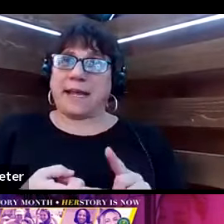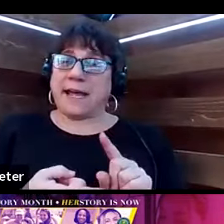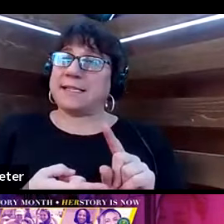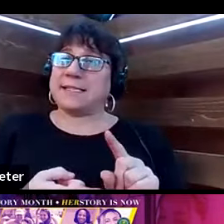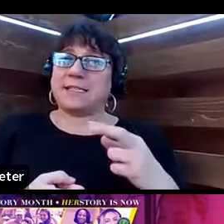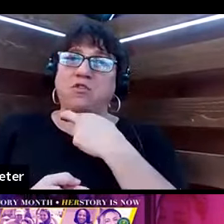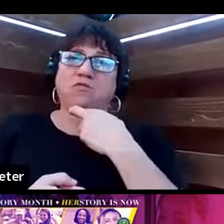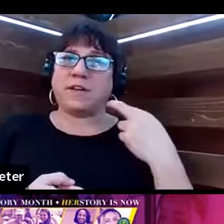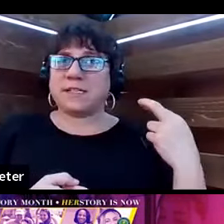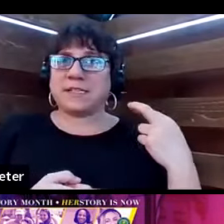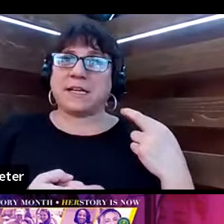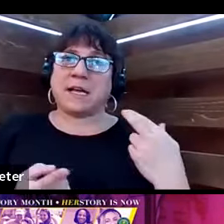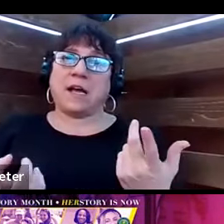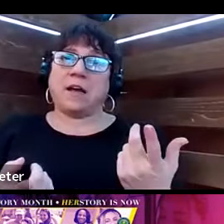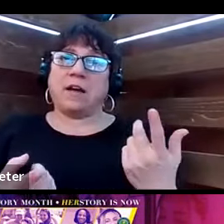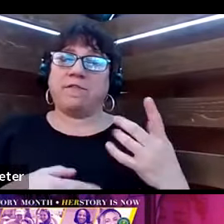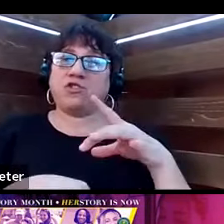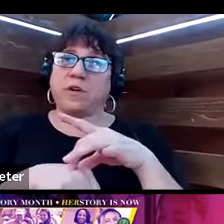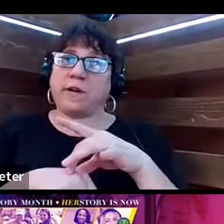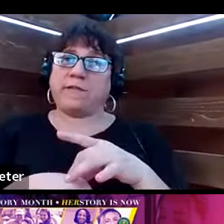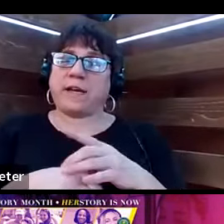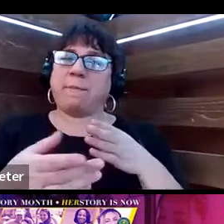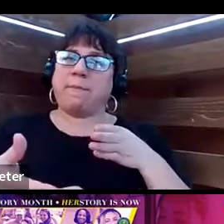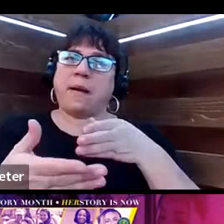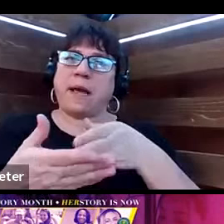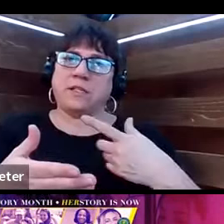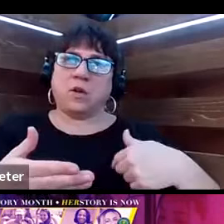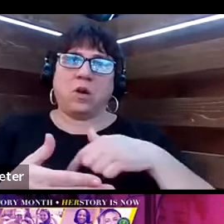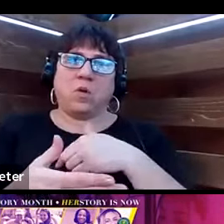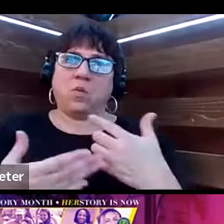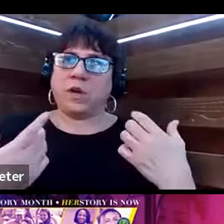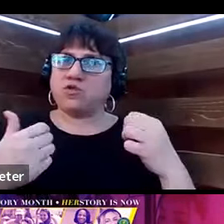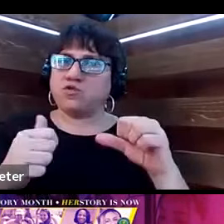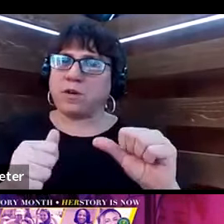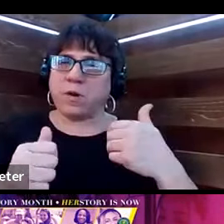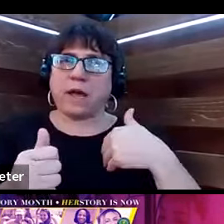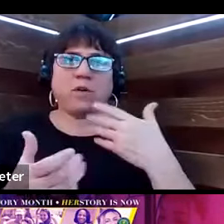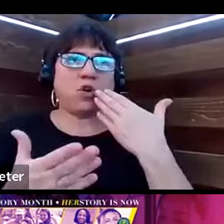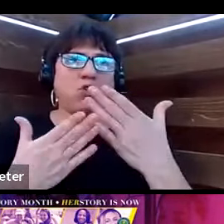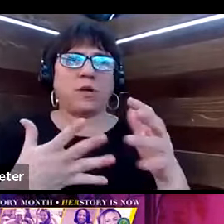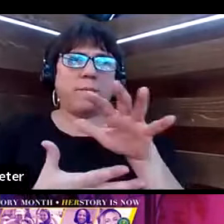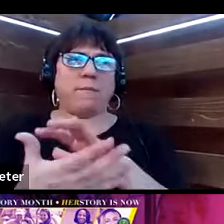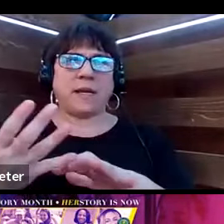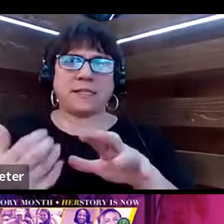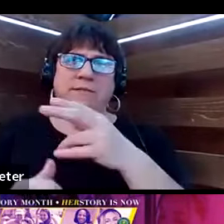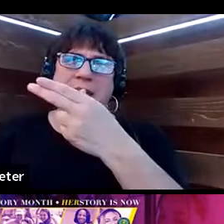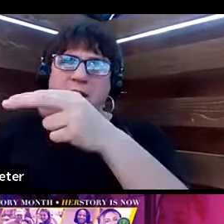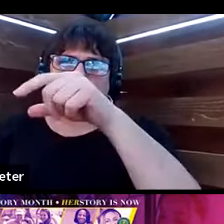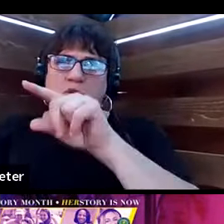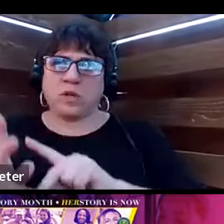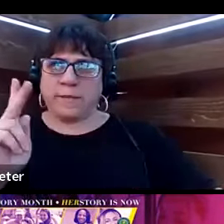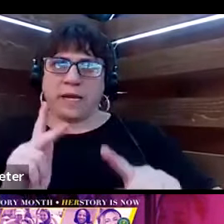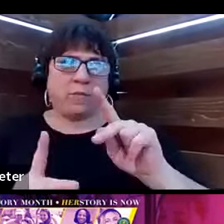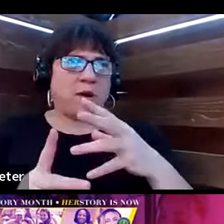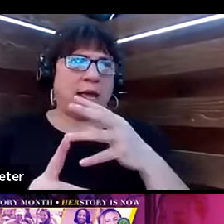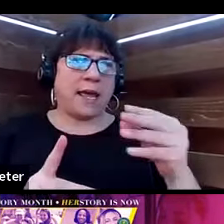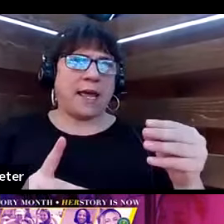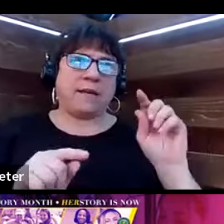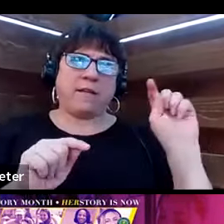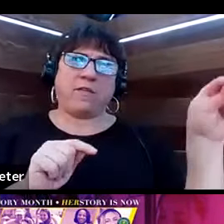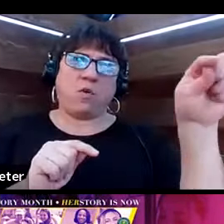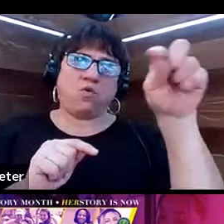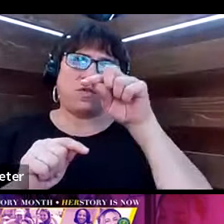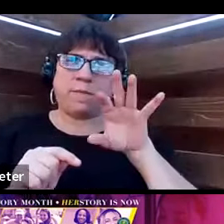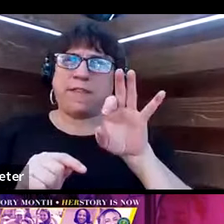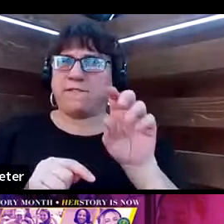of having geographic bias. And what that means is we strive to have a good mix of both headquarters personnel, as well as those from the